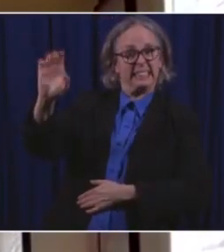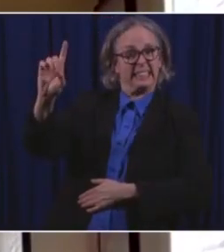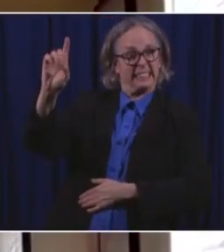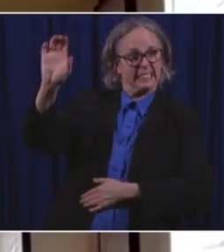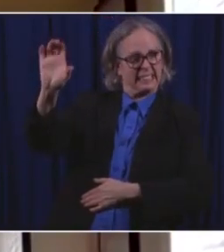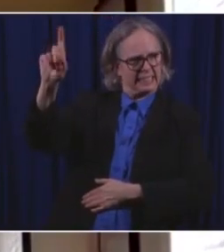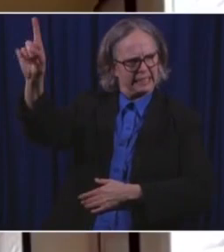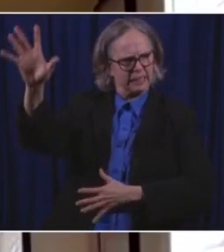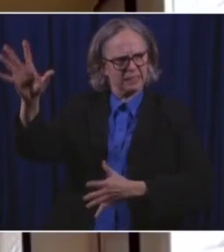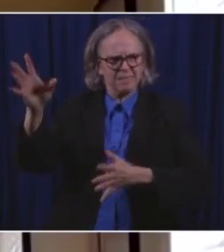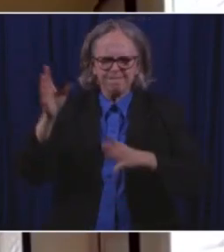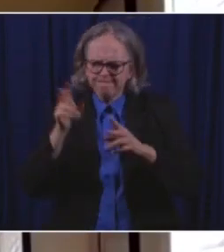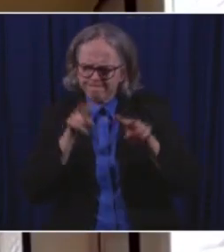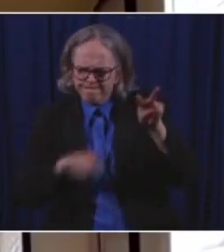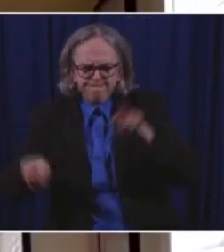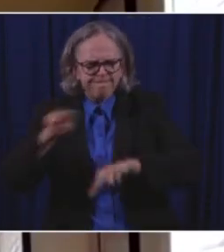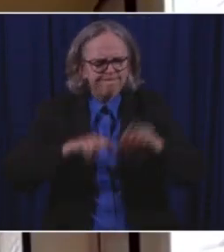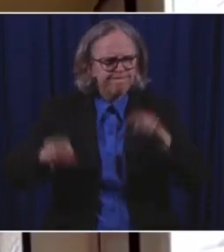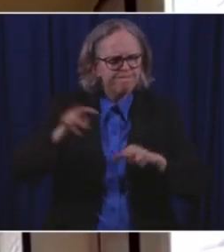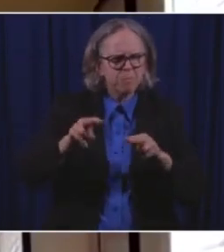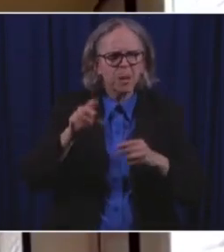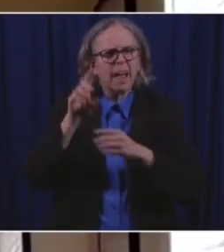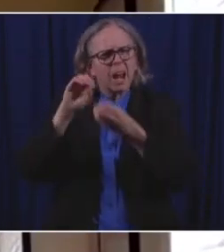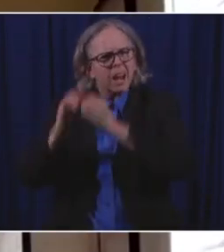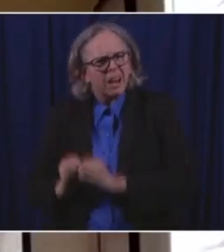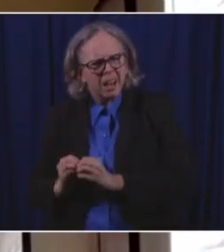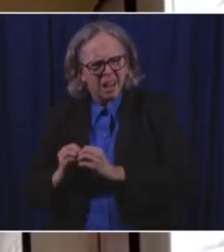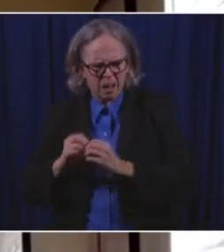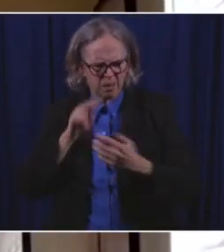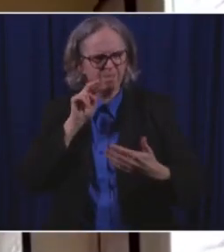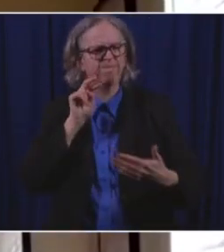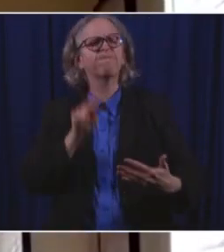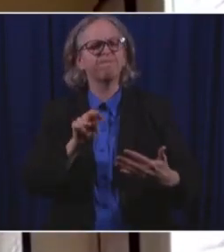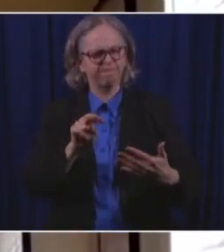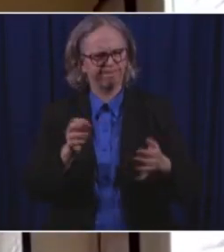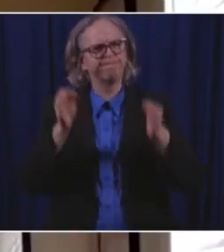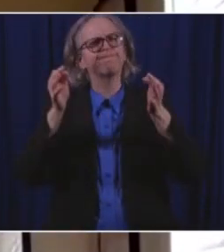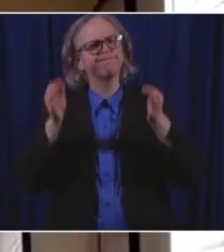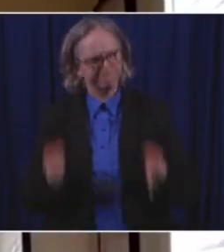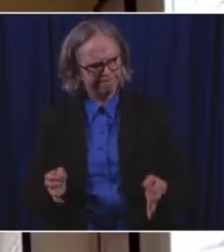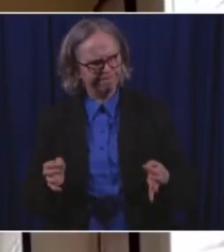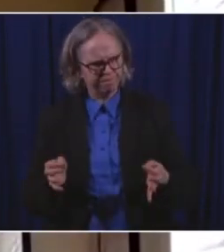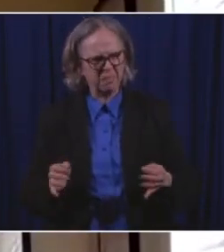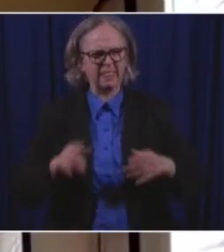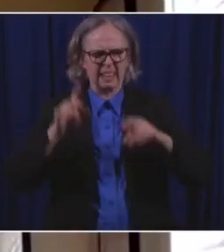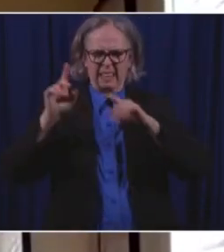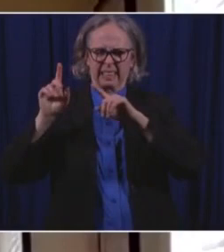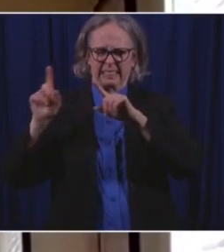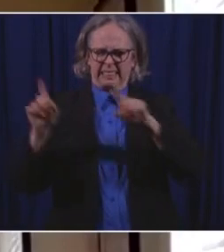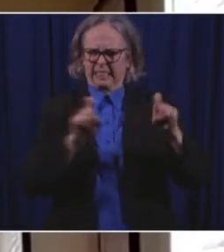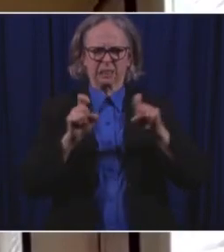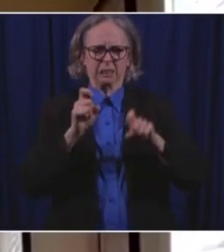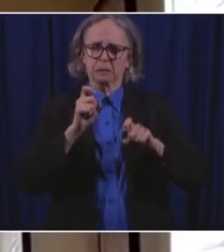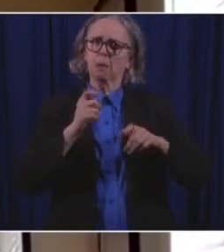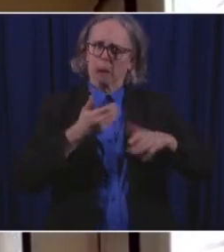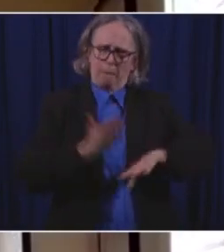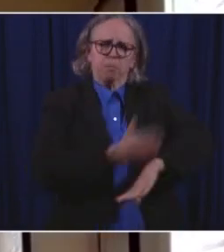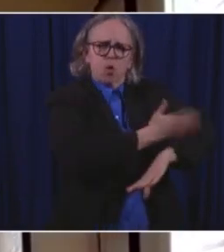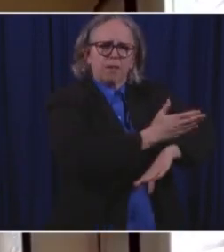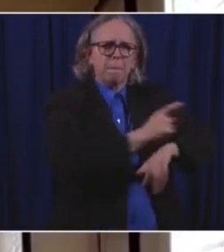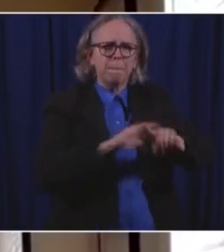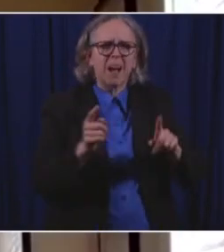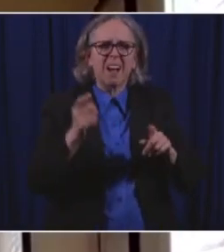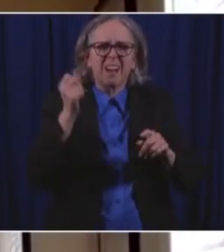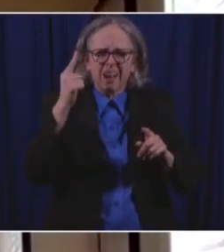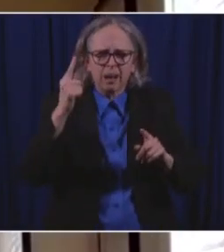emerging data. That, and our growing confidence in testing, has allowed them to offer two new options for